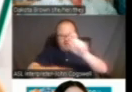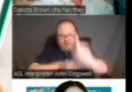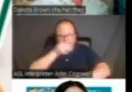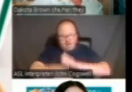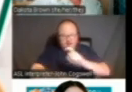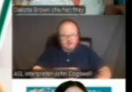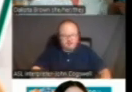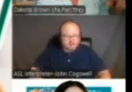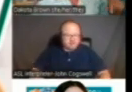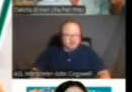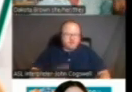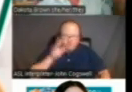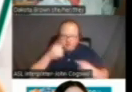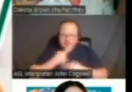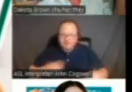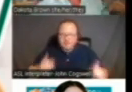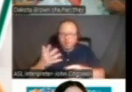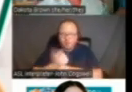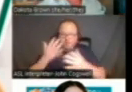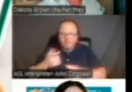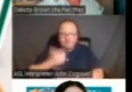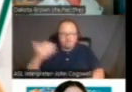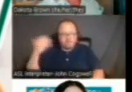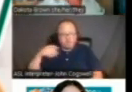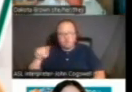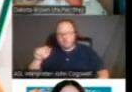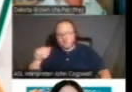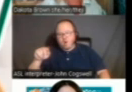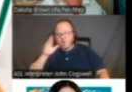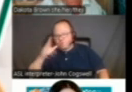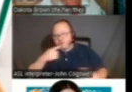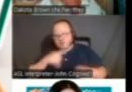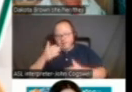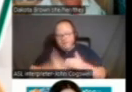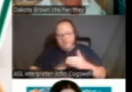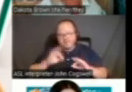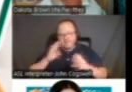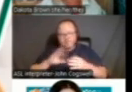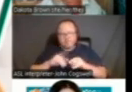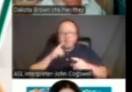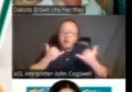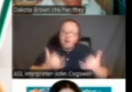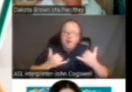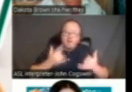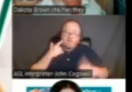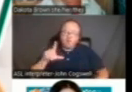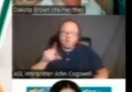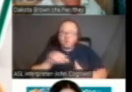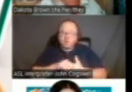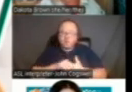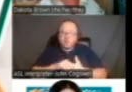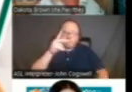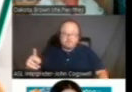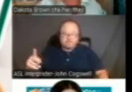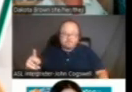We're still, we're going to announce the winner from earlier. Tana is going to announce at the end of our meeting. But in the meantime, for a $20 Krispy